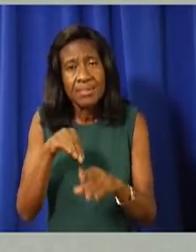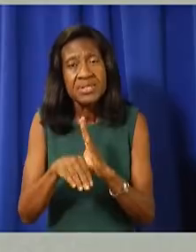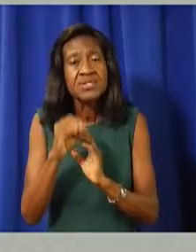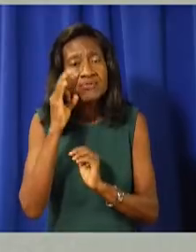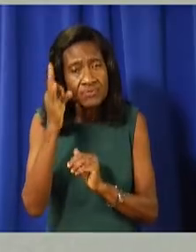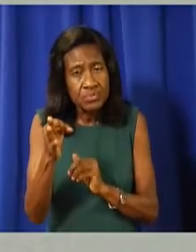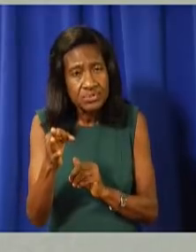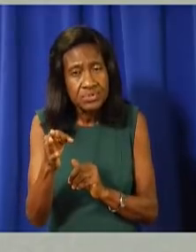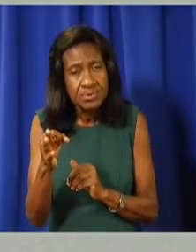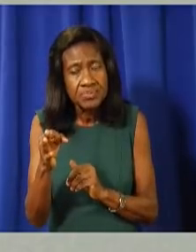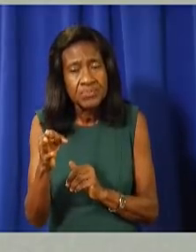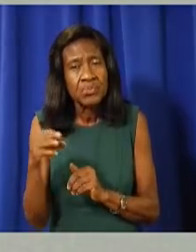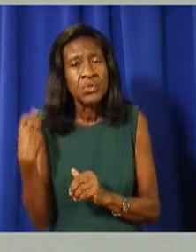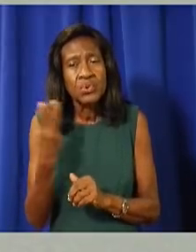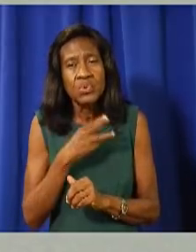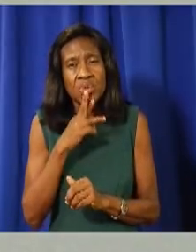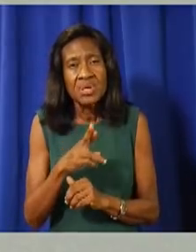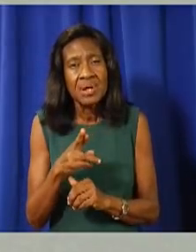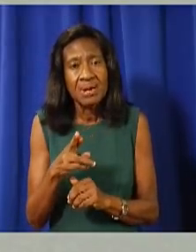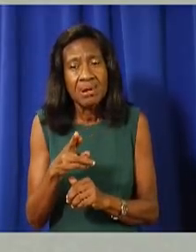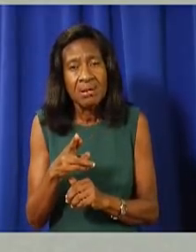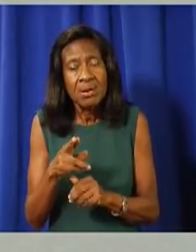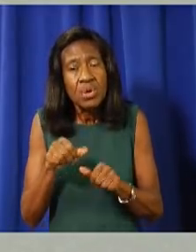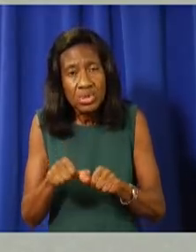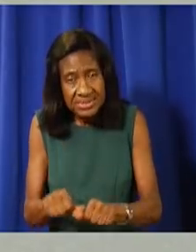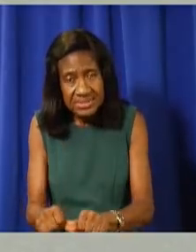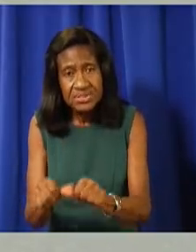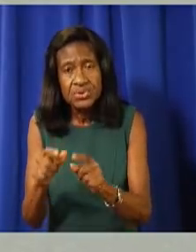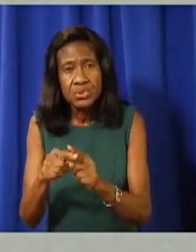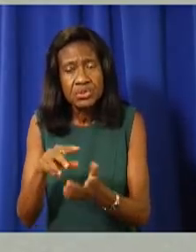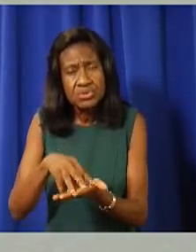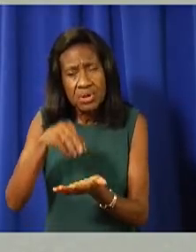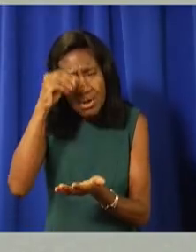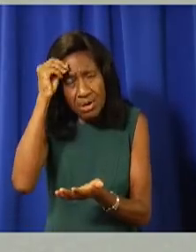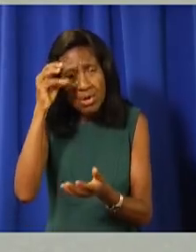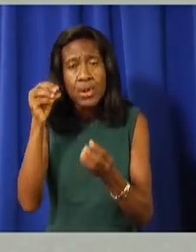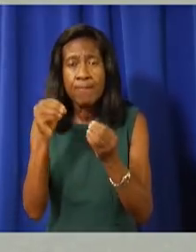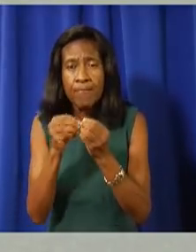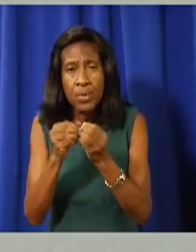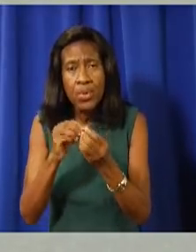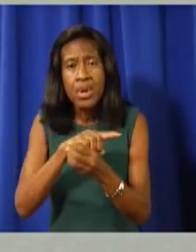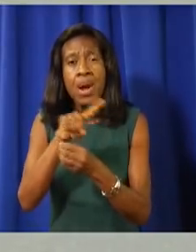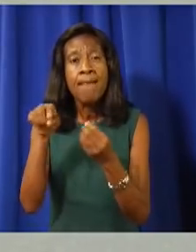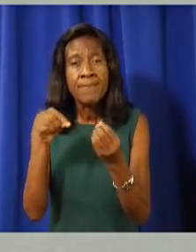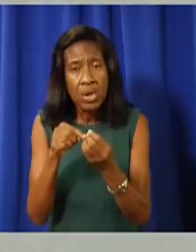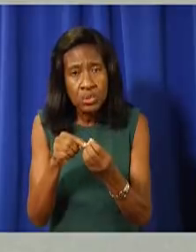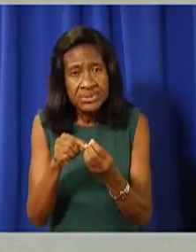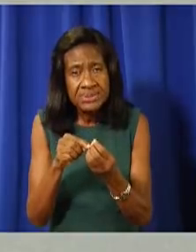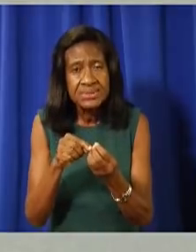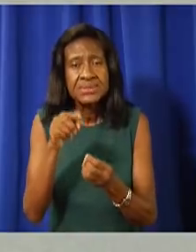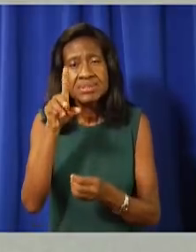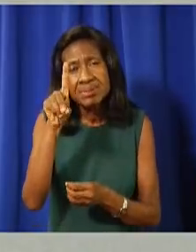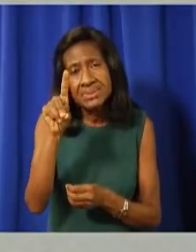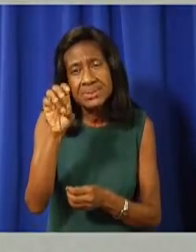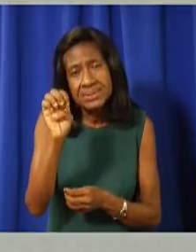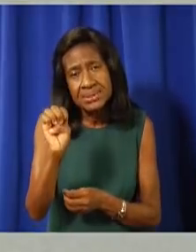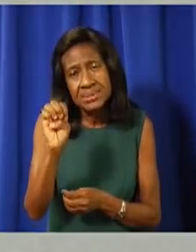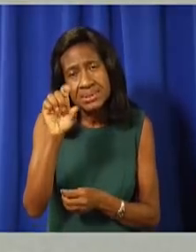the extent to which that Delta variant affects children. And we, the government, public health, and yes, you,